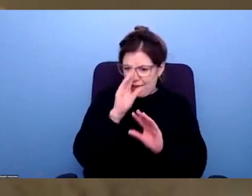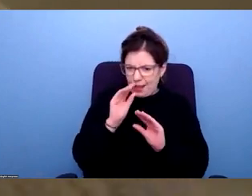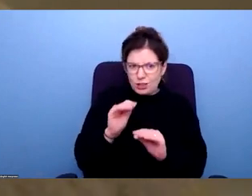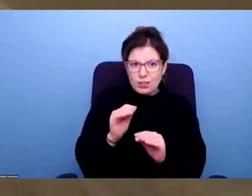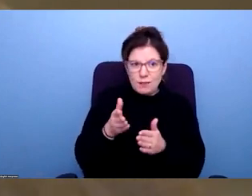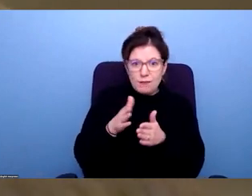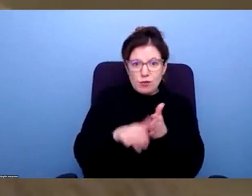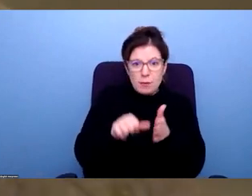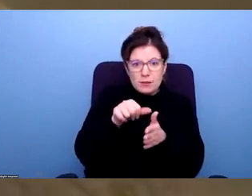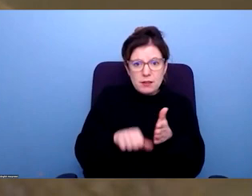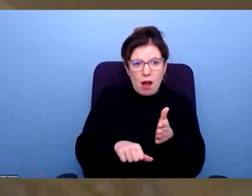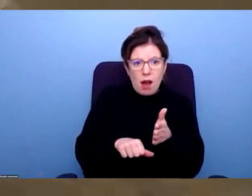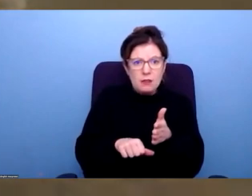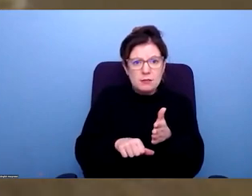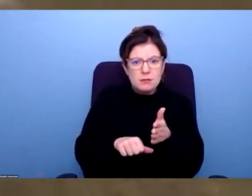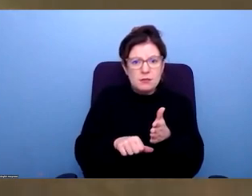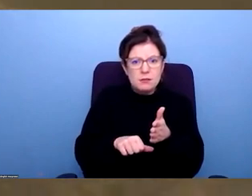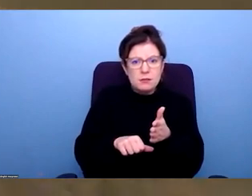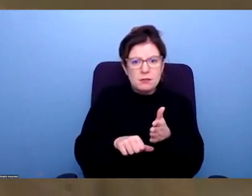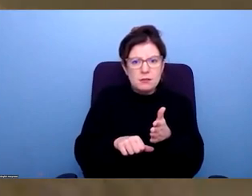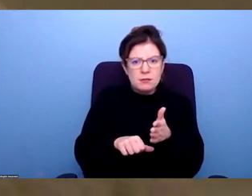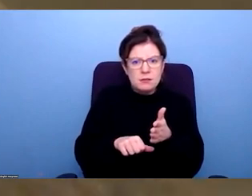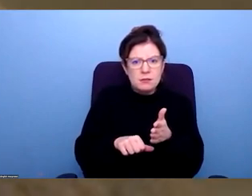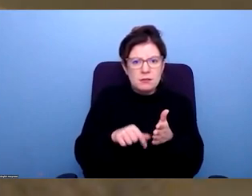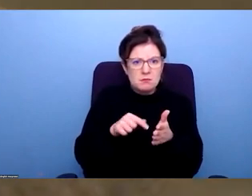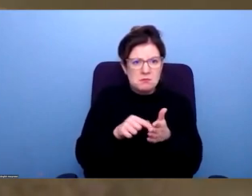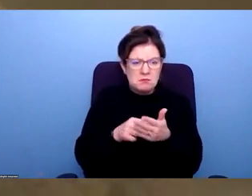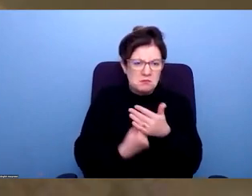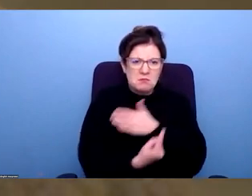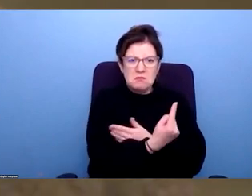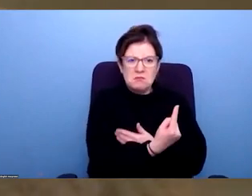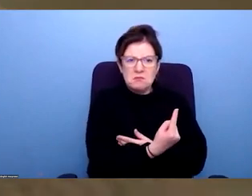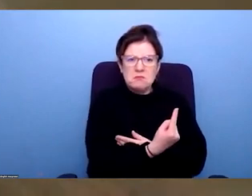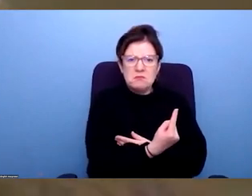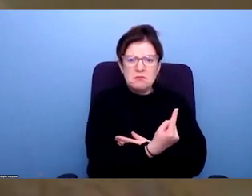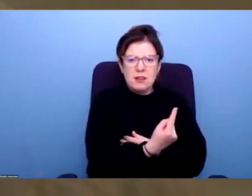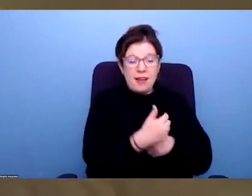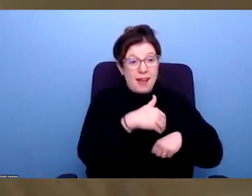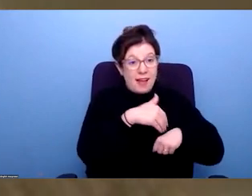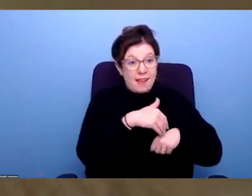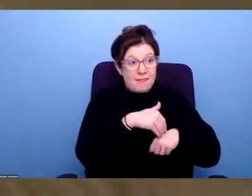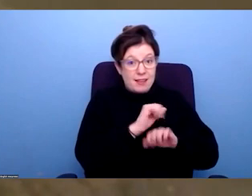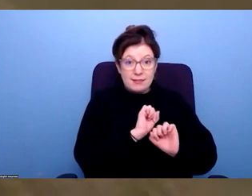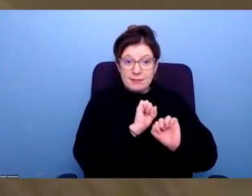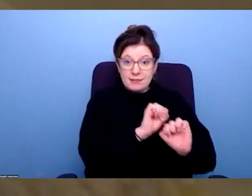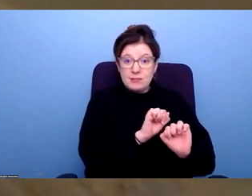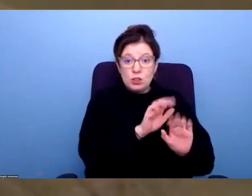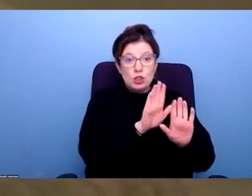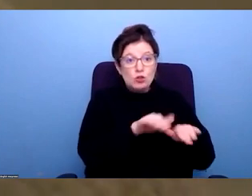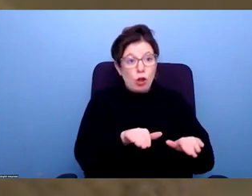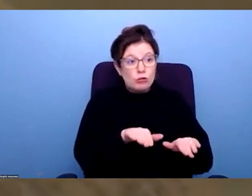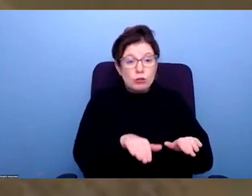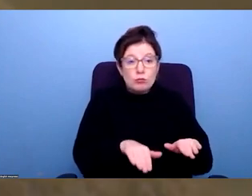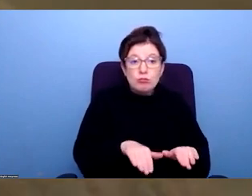beginning is going to be kind of marred and potentially segregated, which is going to affect their, the children's